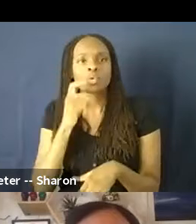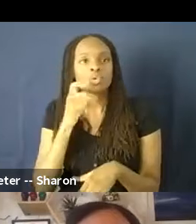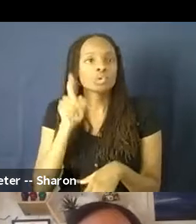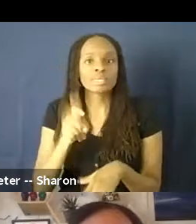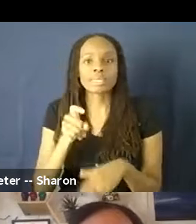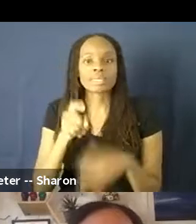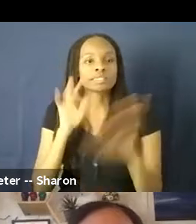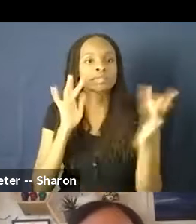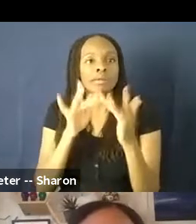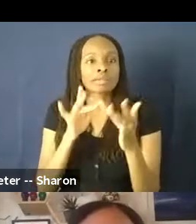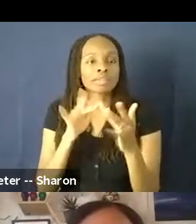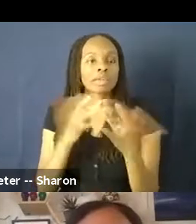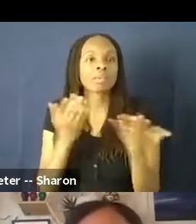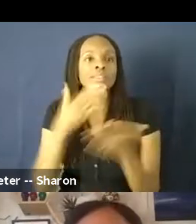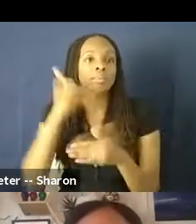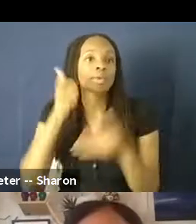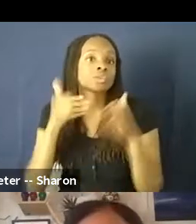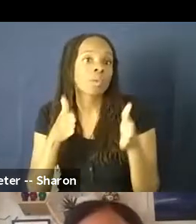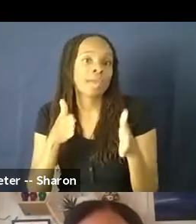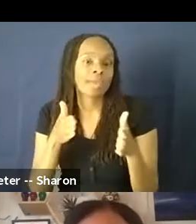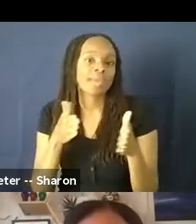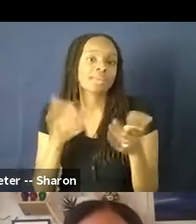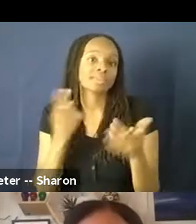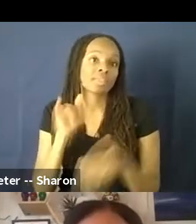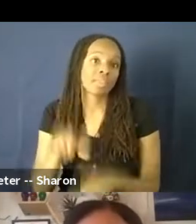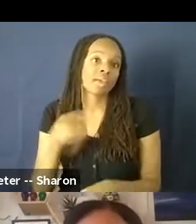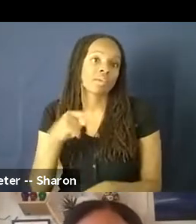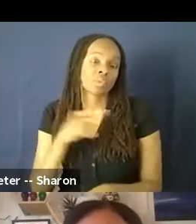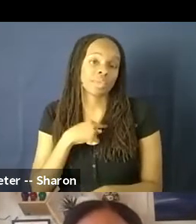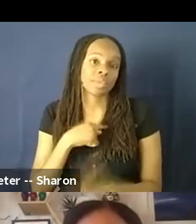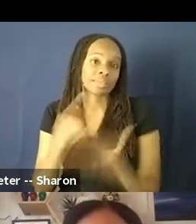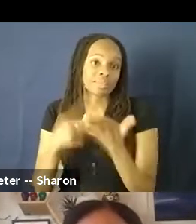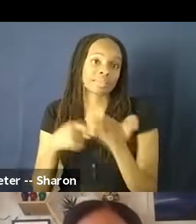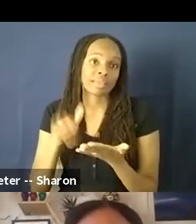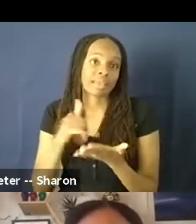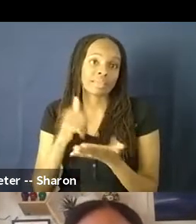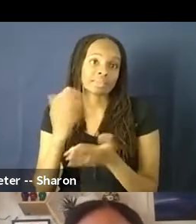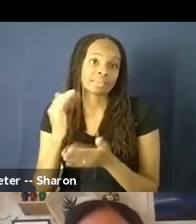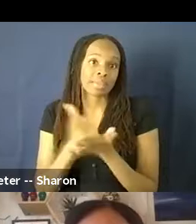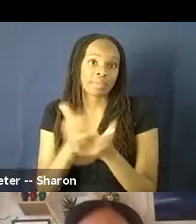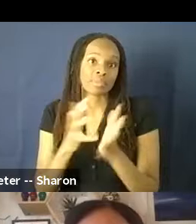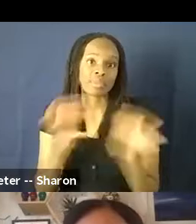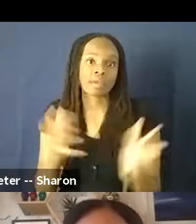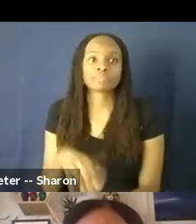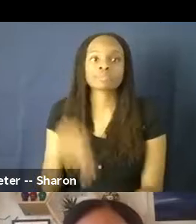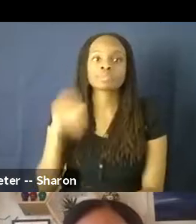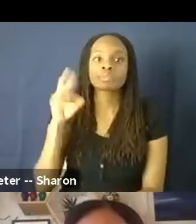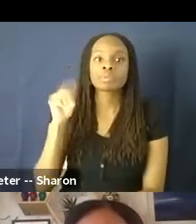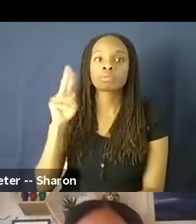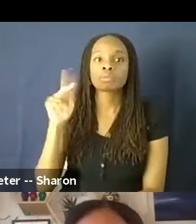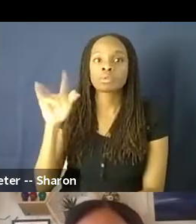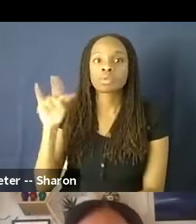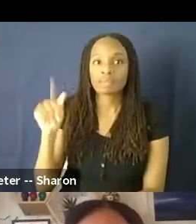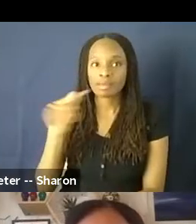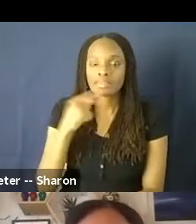that information was something that we talked about that seemed very helpful. And I would also add, so I used